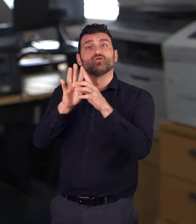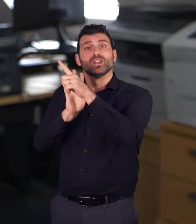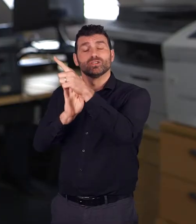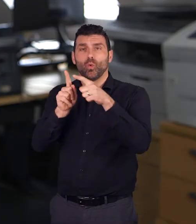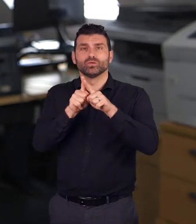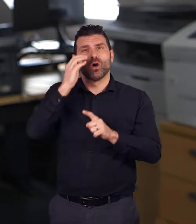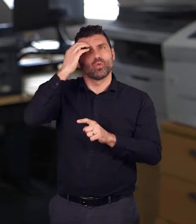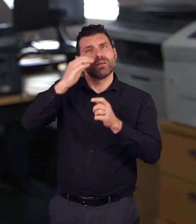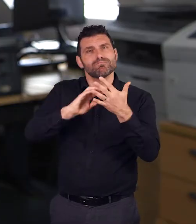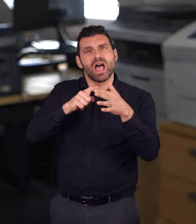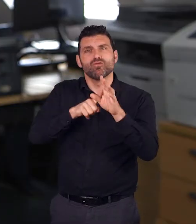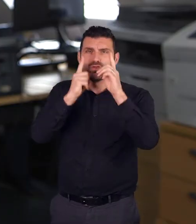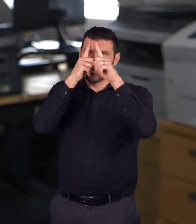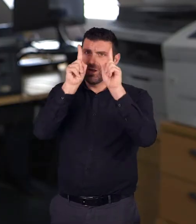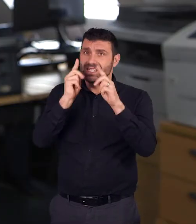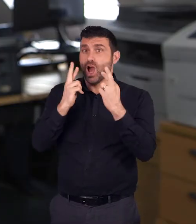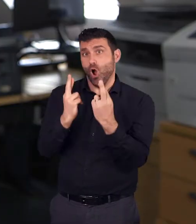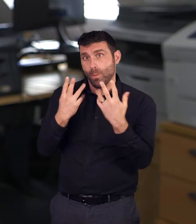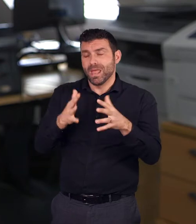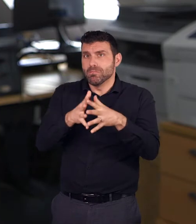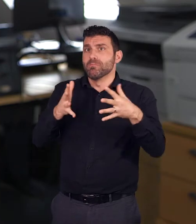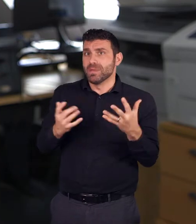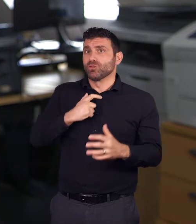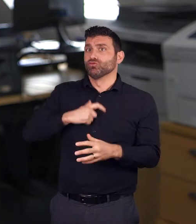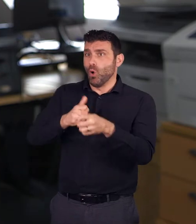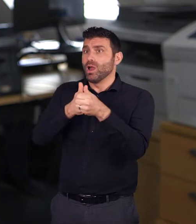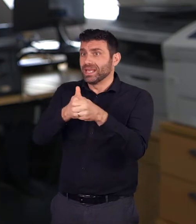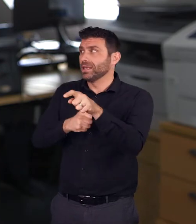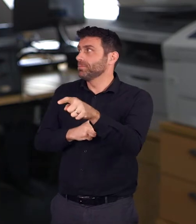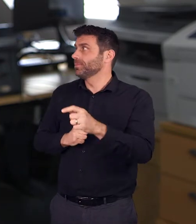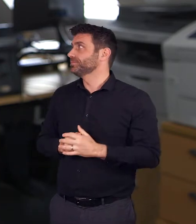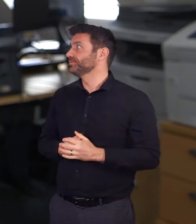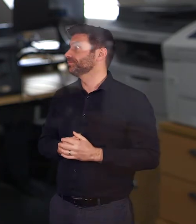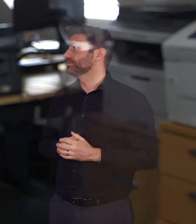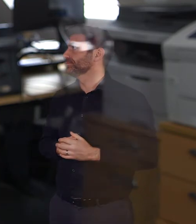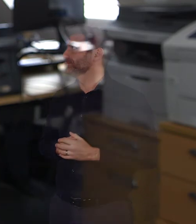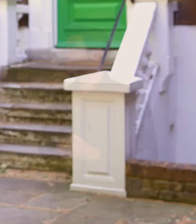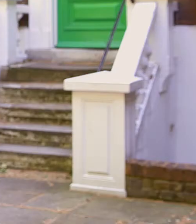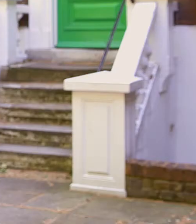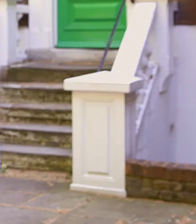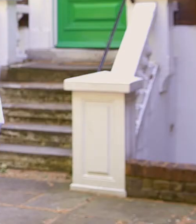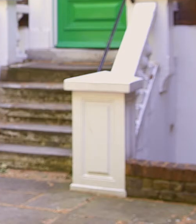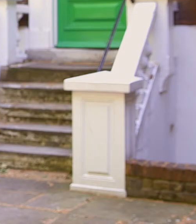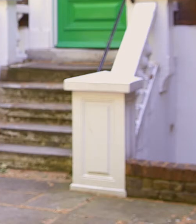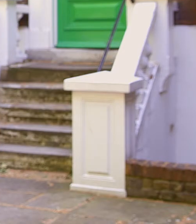hope that Uprising and Snowden Trust and Queen Mary's contribution will have had a massive part in that